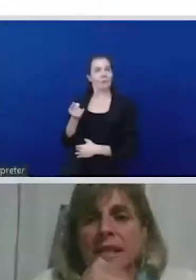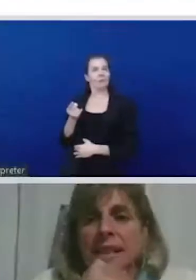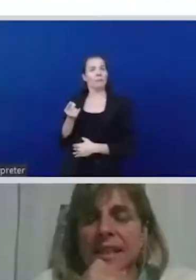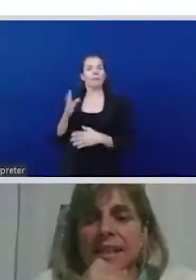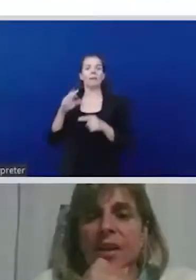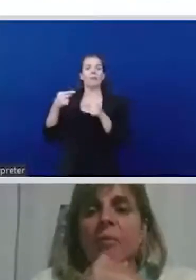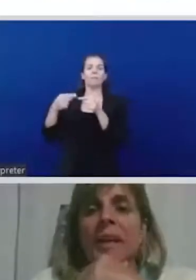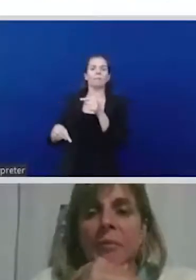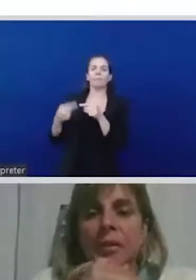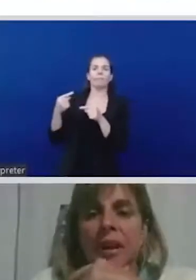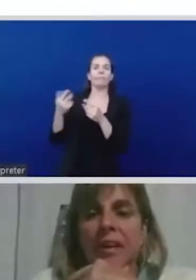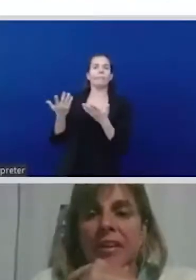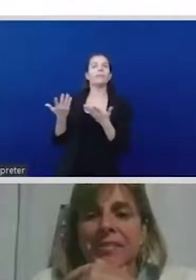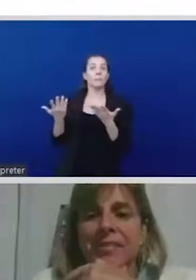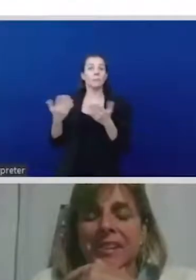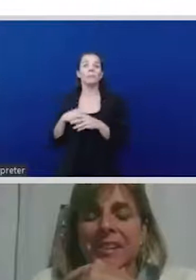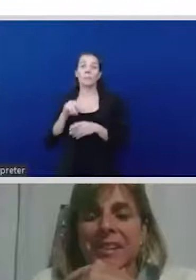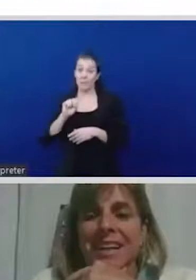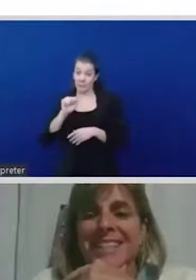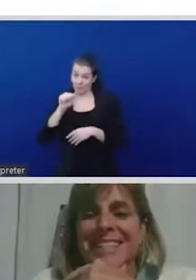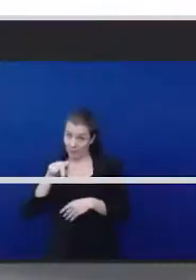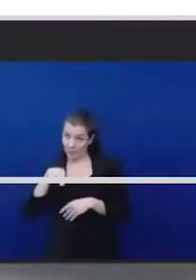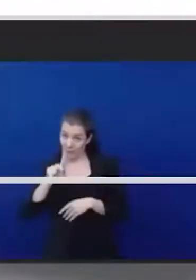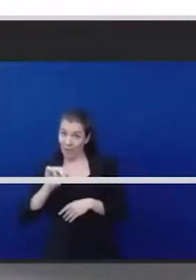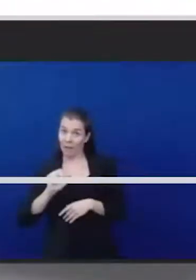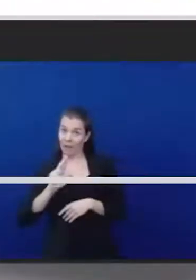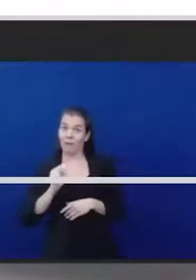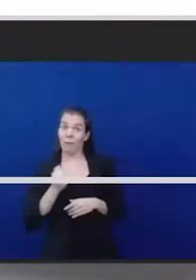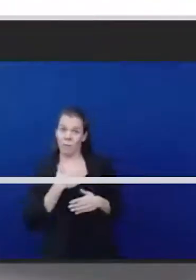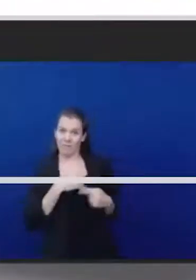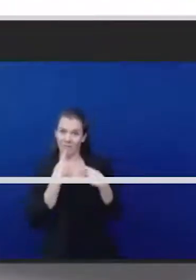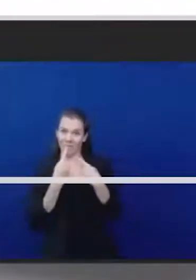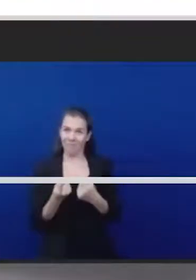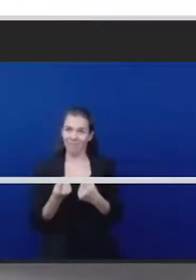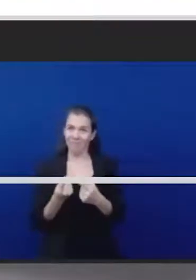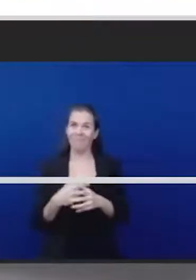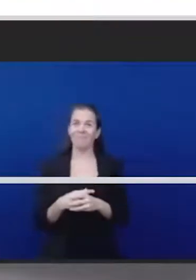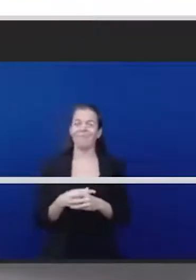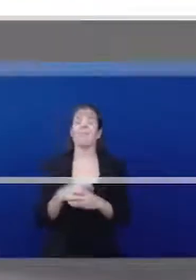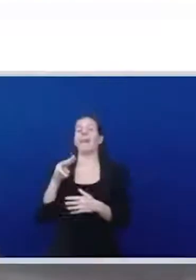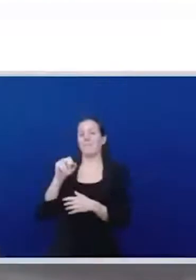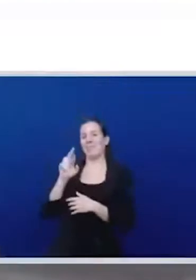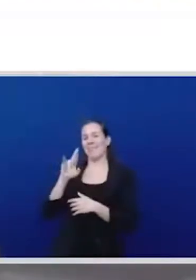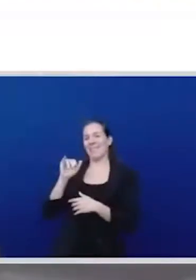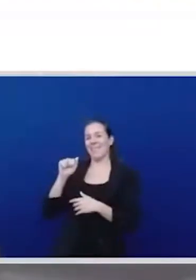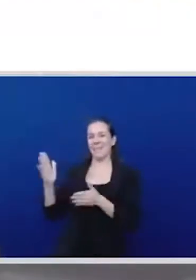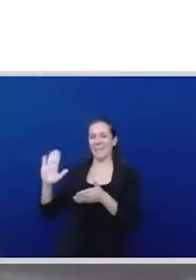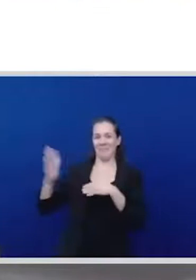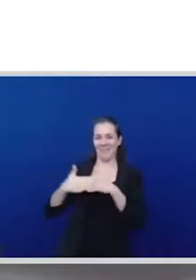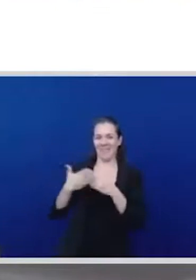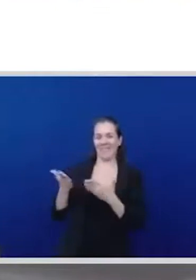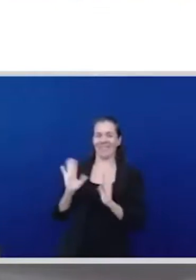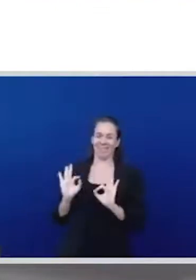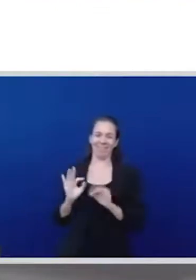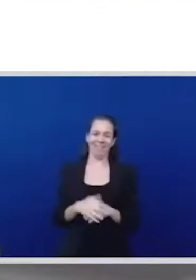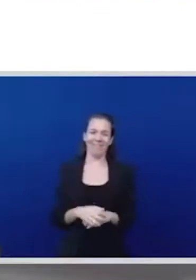oh Mariam you are there sorry I see you so yes I was saying that I